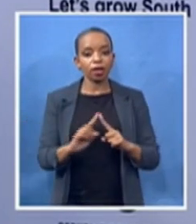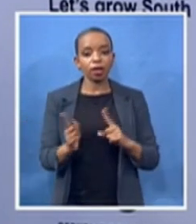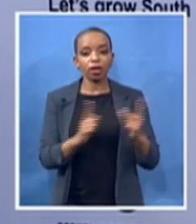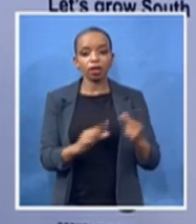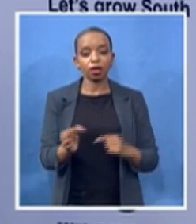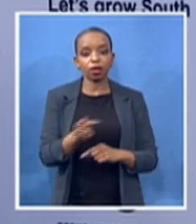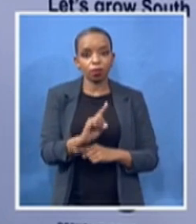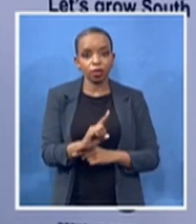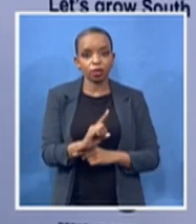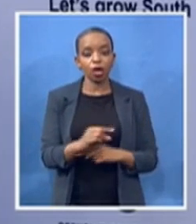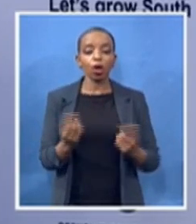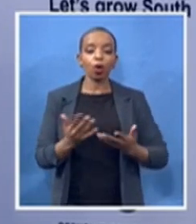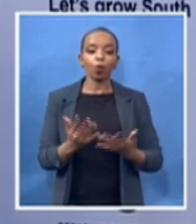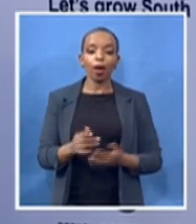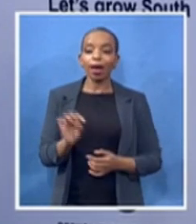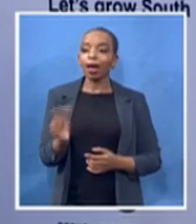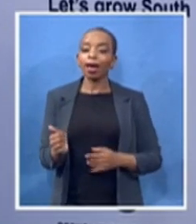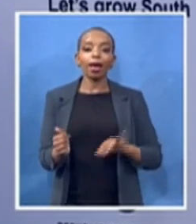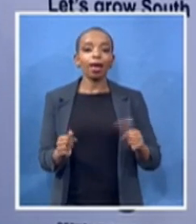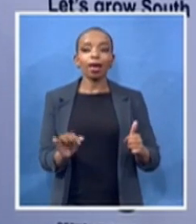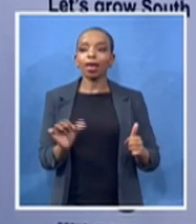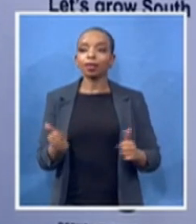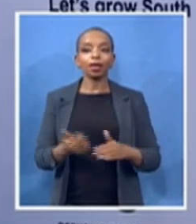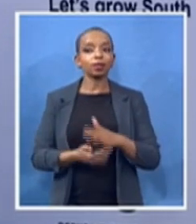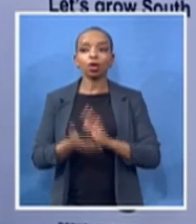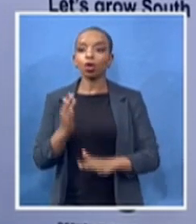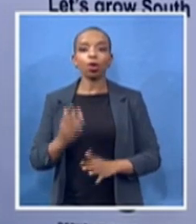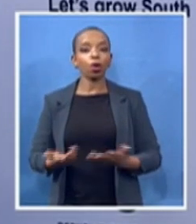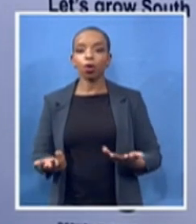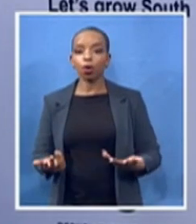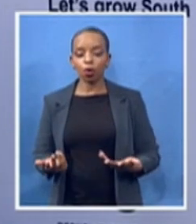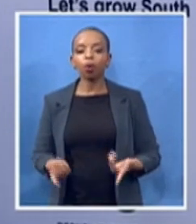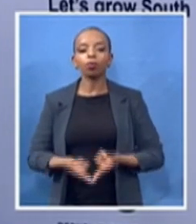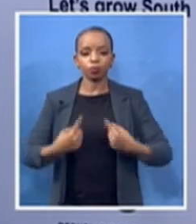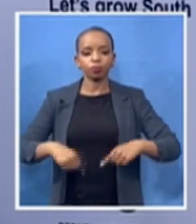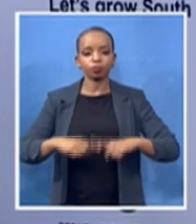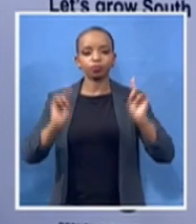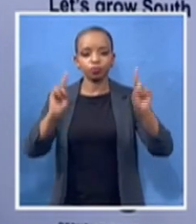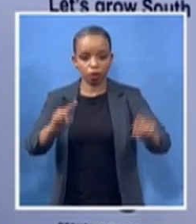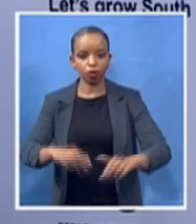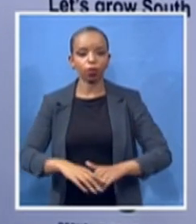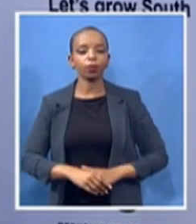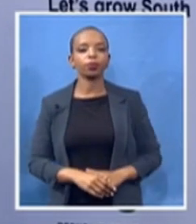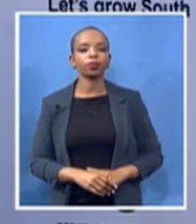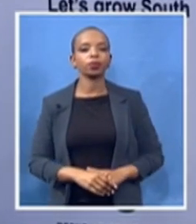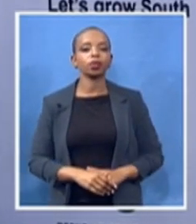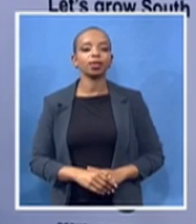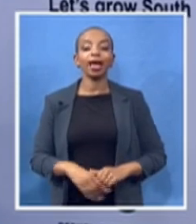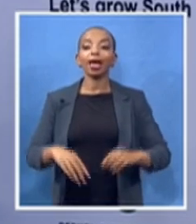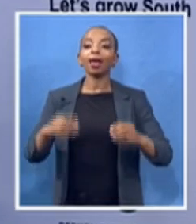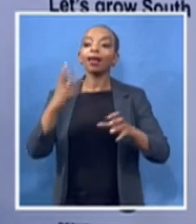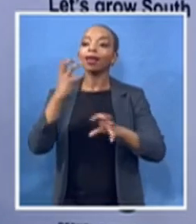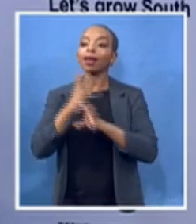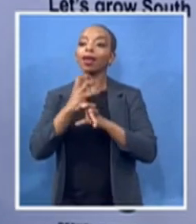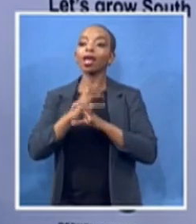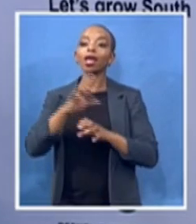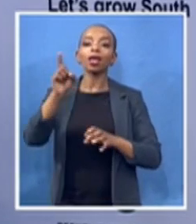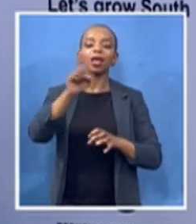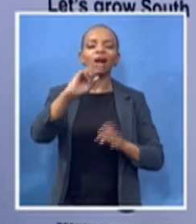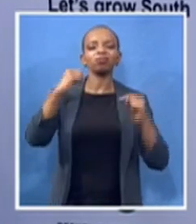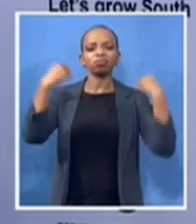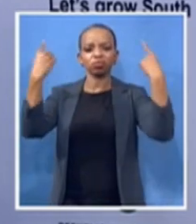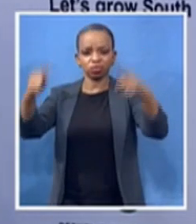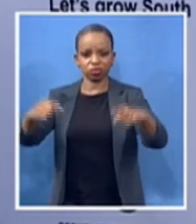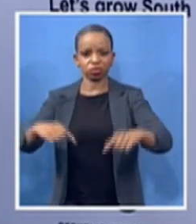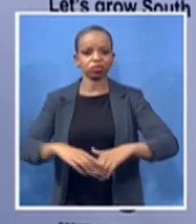we need to even reach more difficult heights we need to be transformed non-conformist